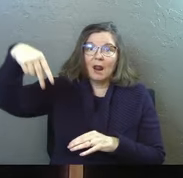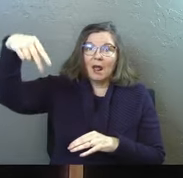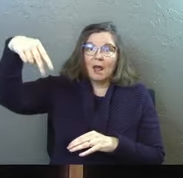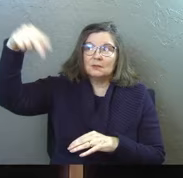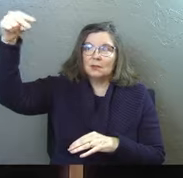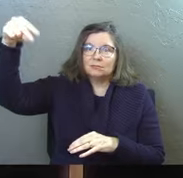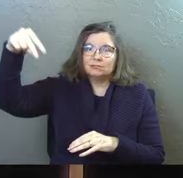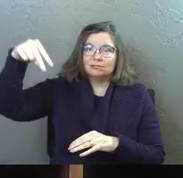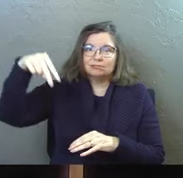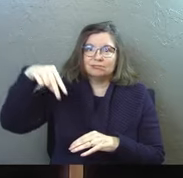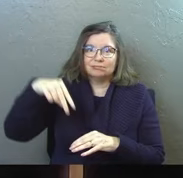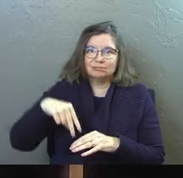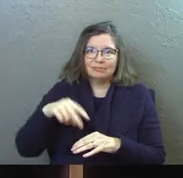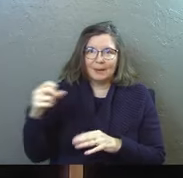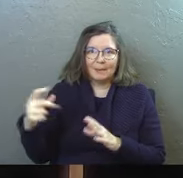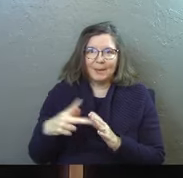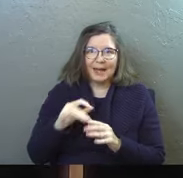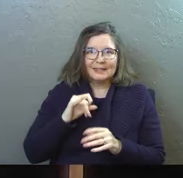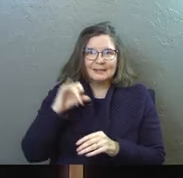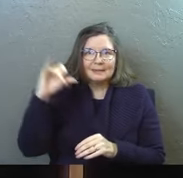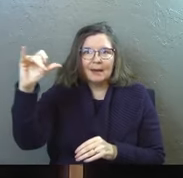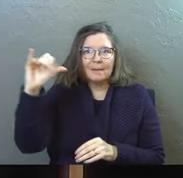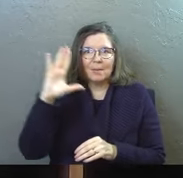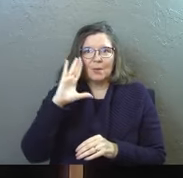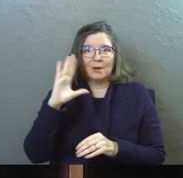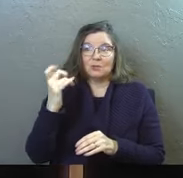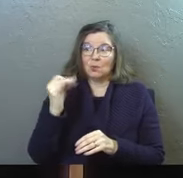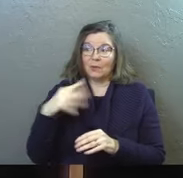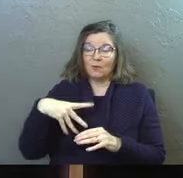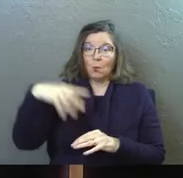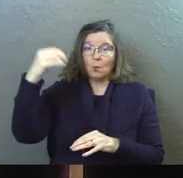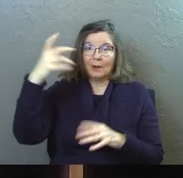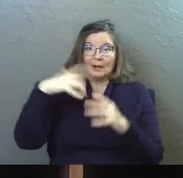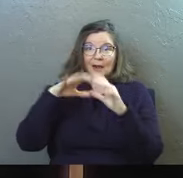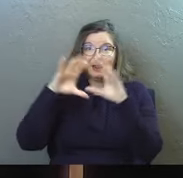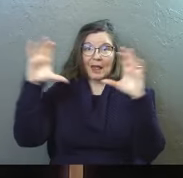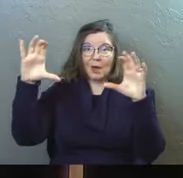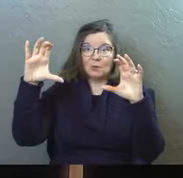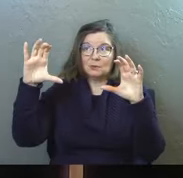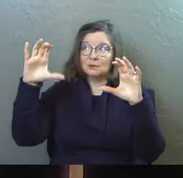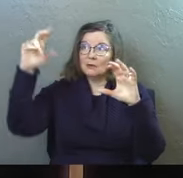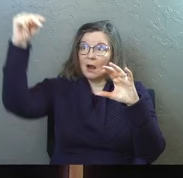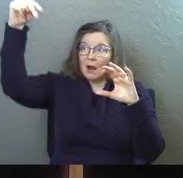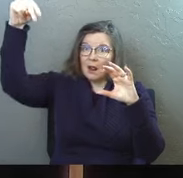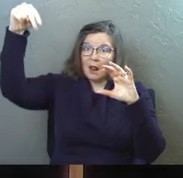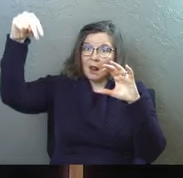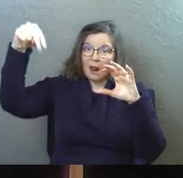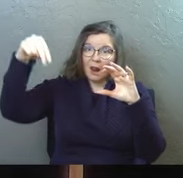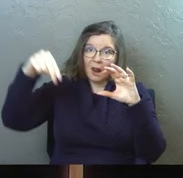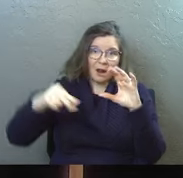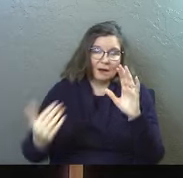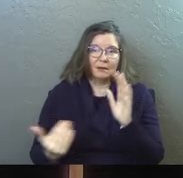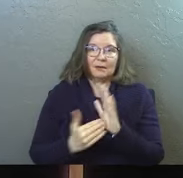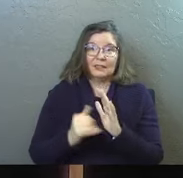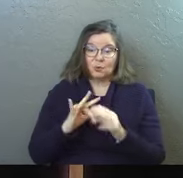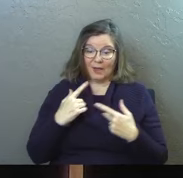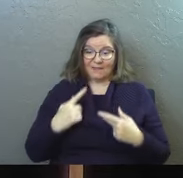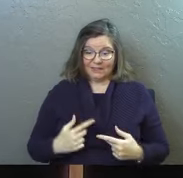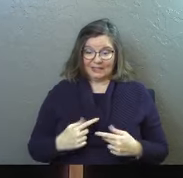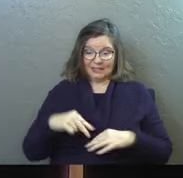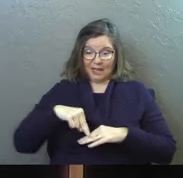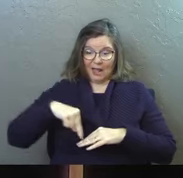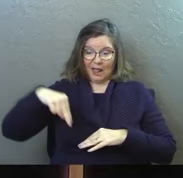So if he went up into the clouds, he's going to come back from the clouds. Yes. If he went up in person physically,